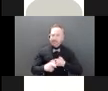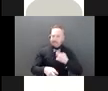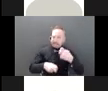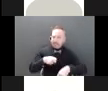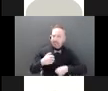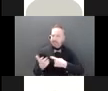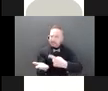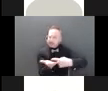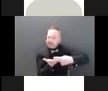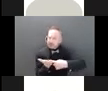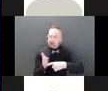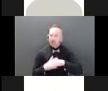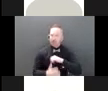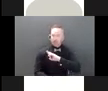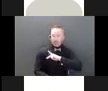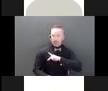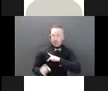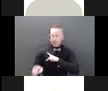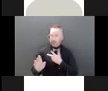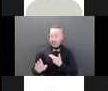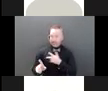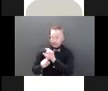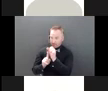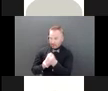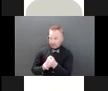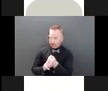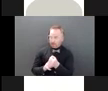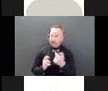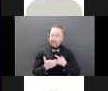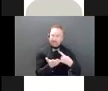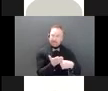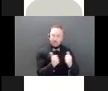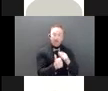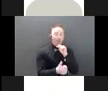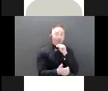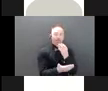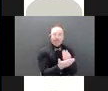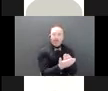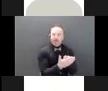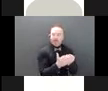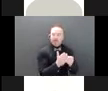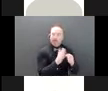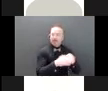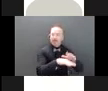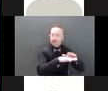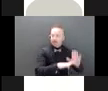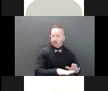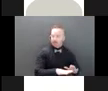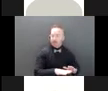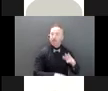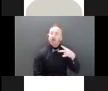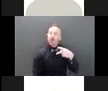situation with your financial advisor. And while you can choose to appoint your power of attorney as your trusted contact person,